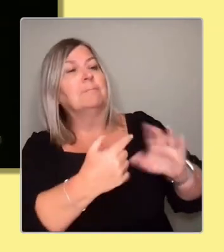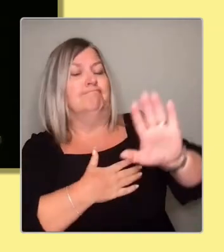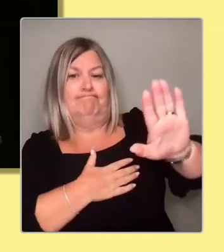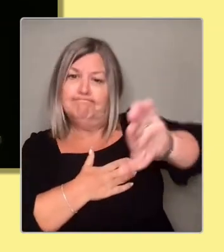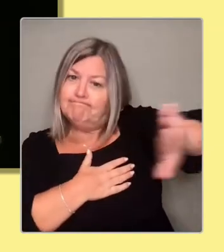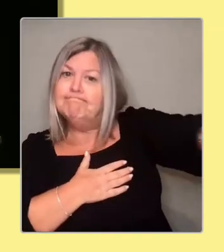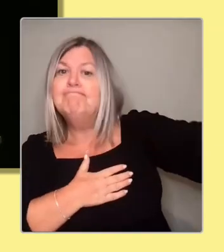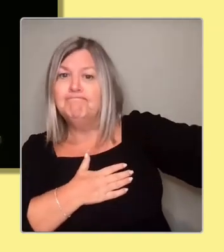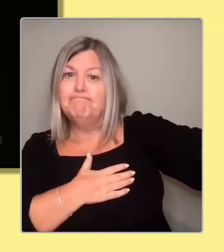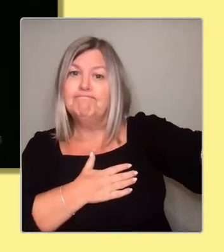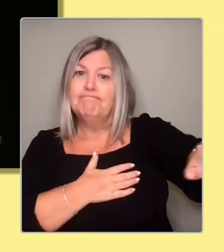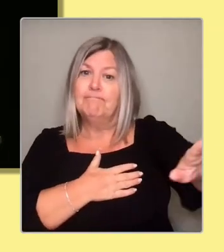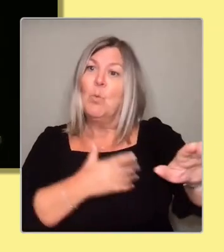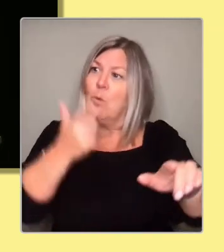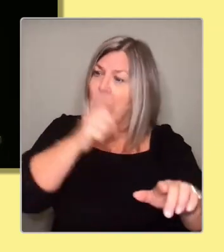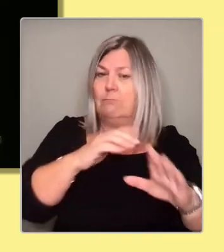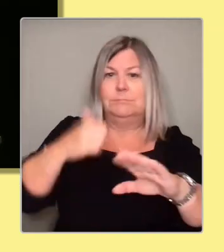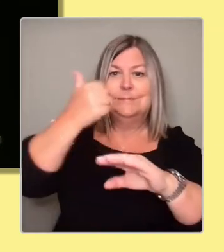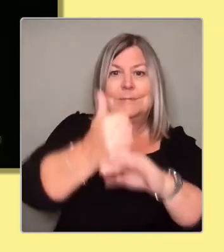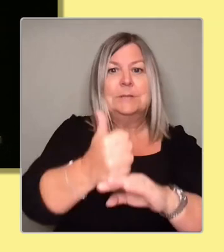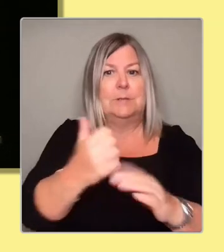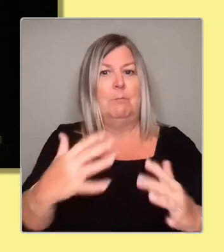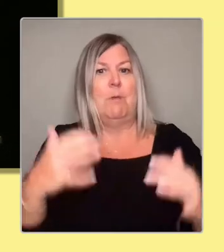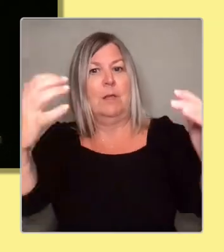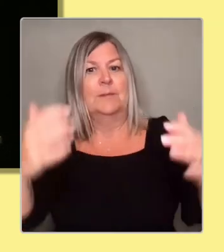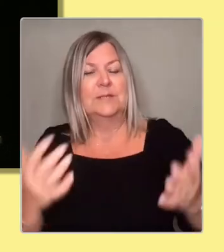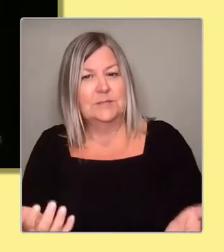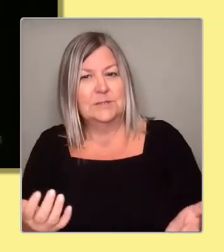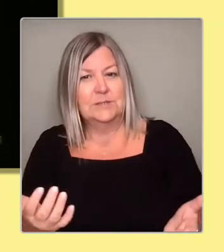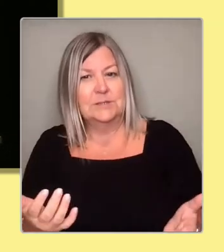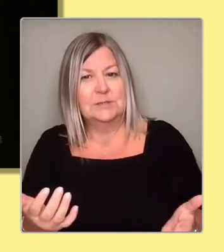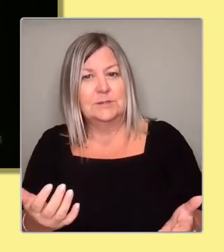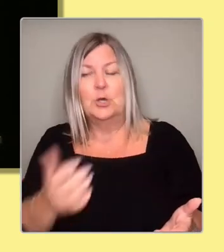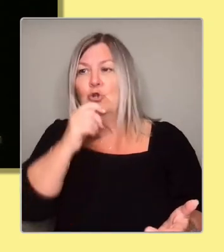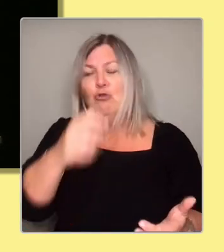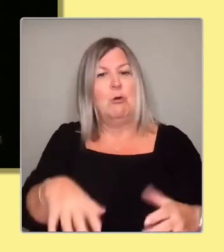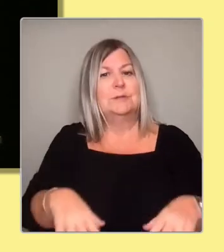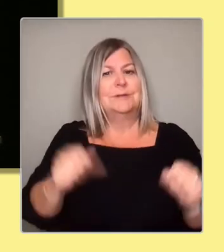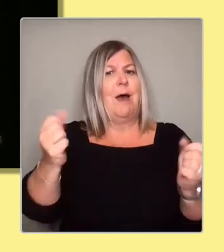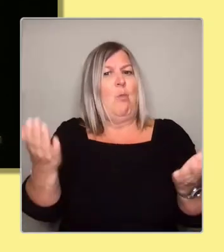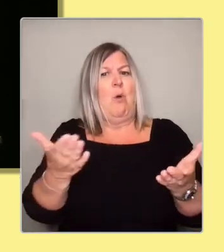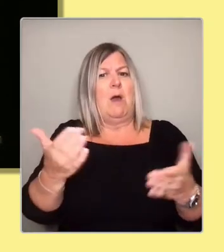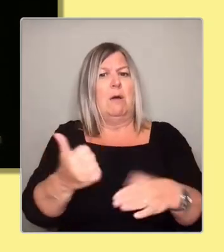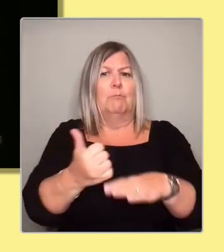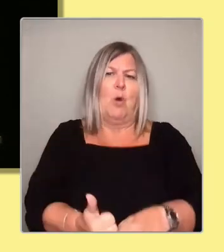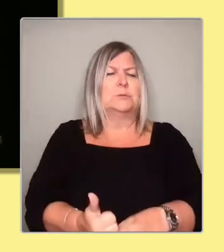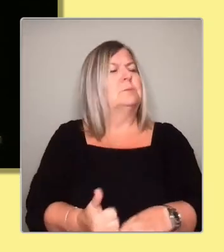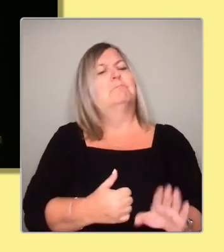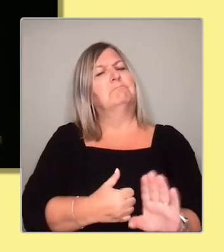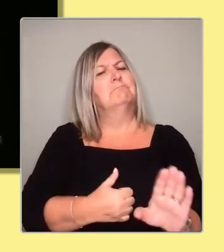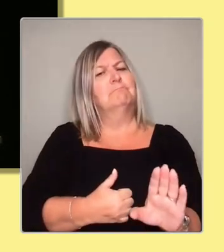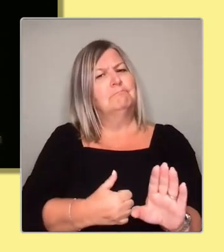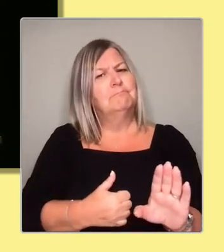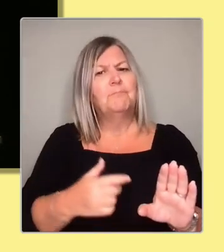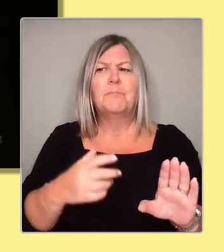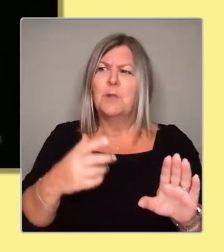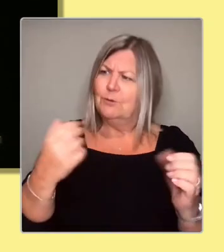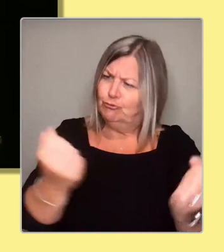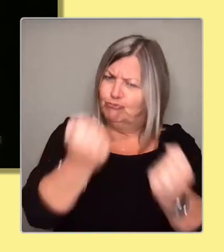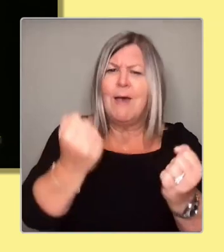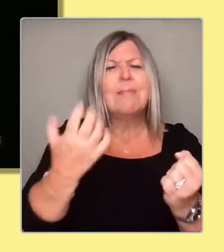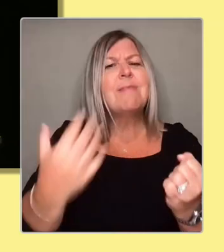independence. We're not starting at a zero base. We're starting at a position of strength. And it needs a leader